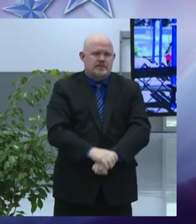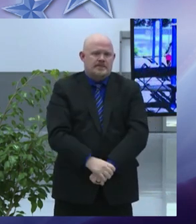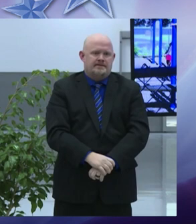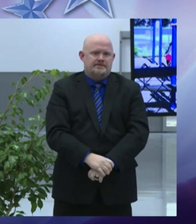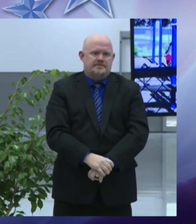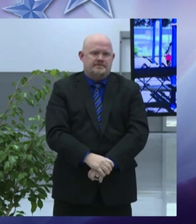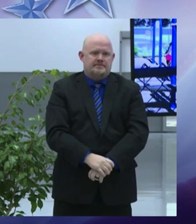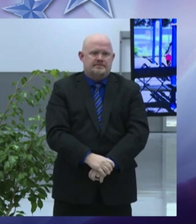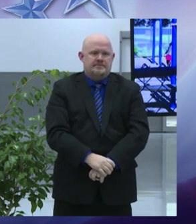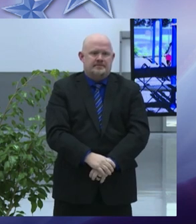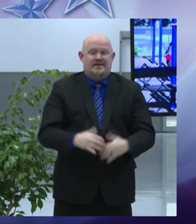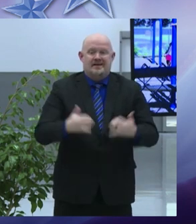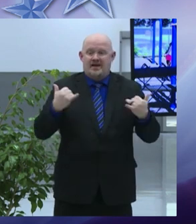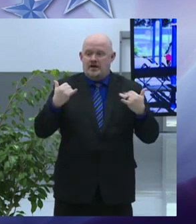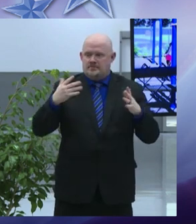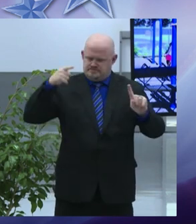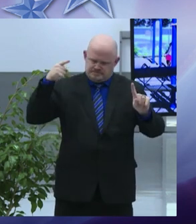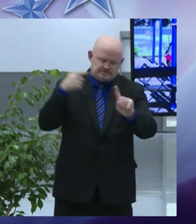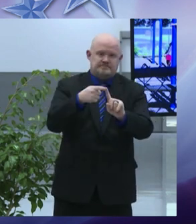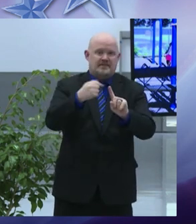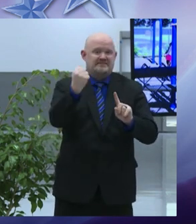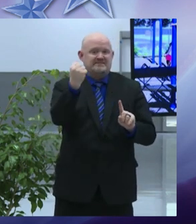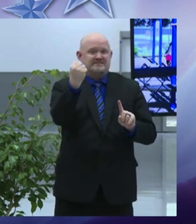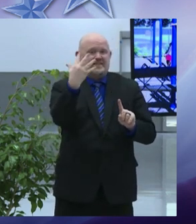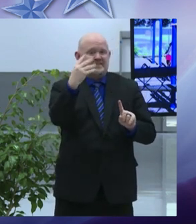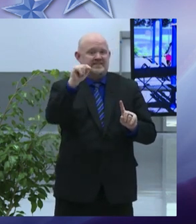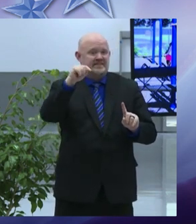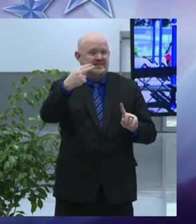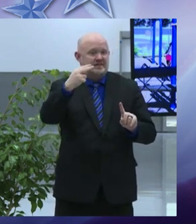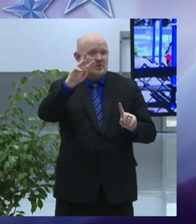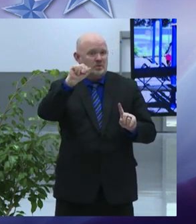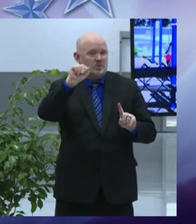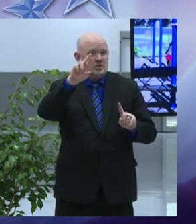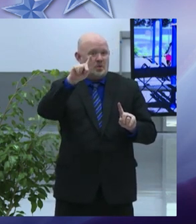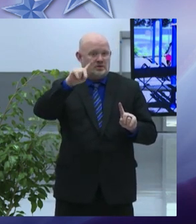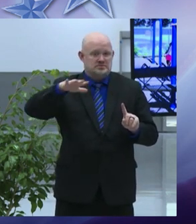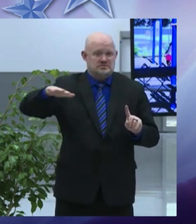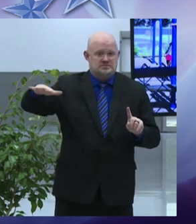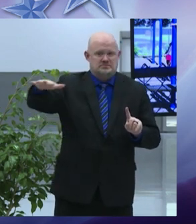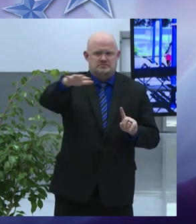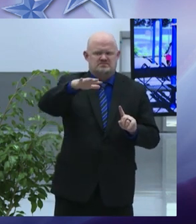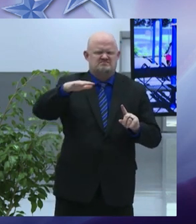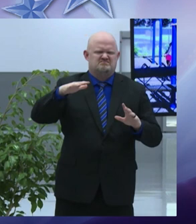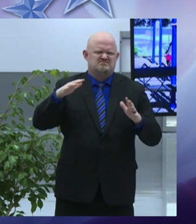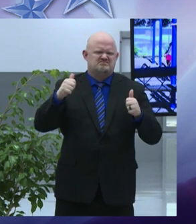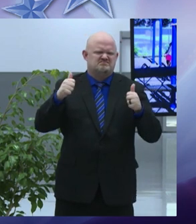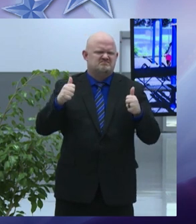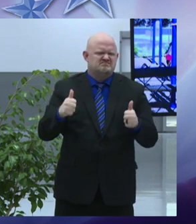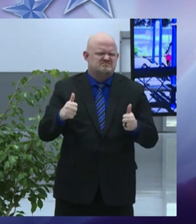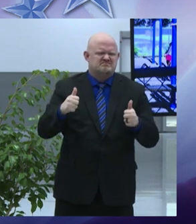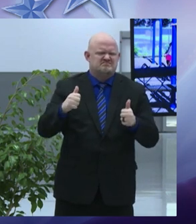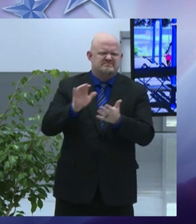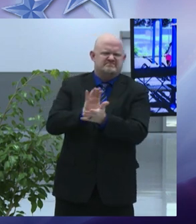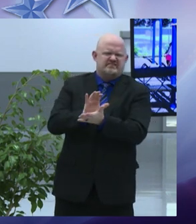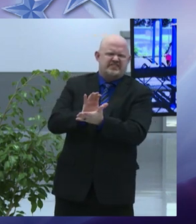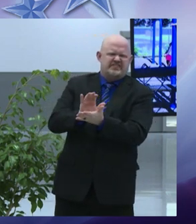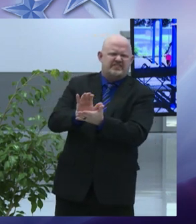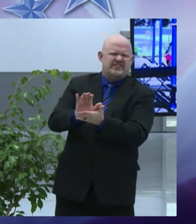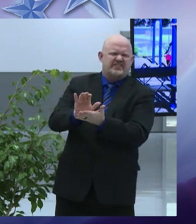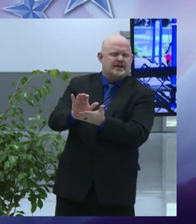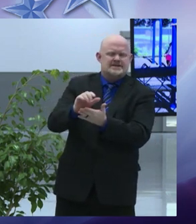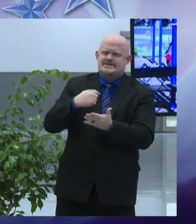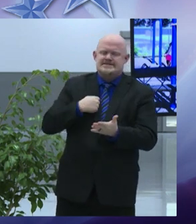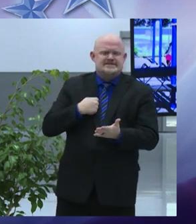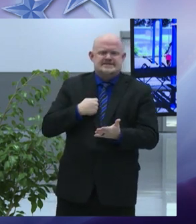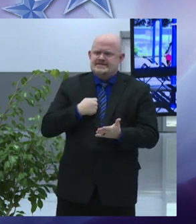gotten from this community i'm talking about the 15th ward a place with unwavering spirit despite enduring an injustice that has